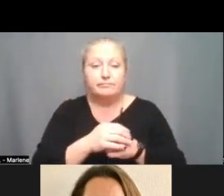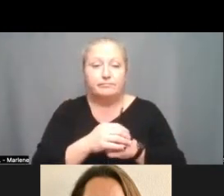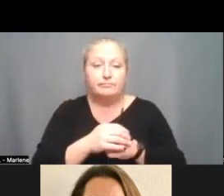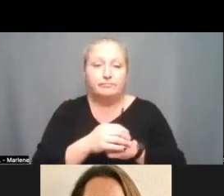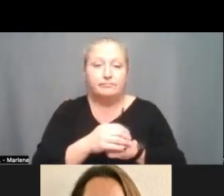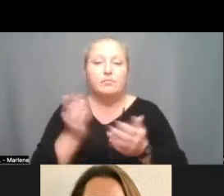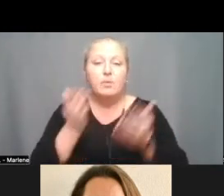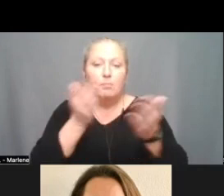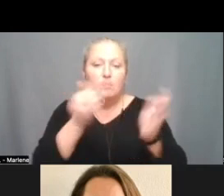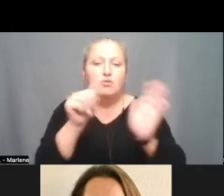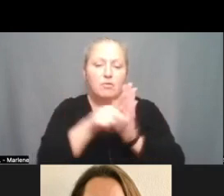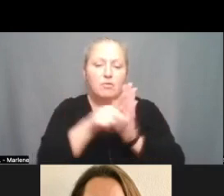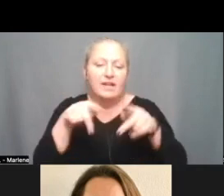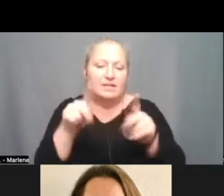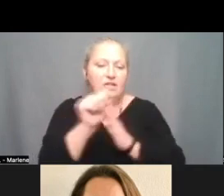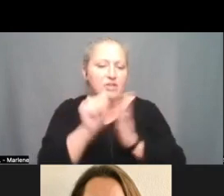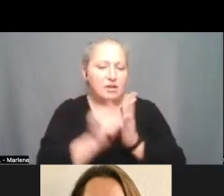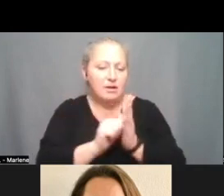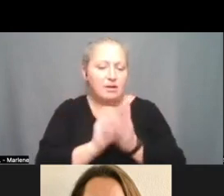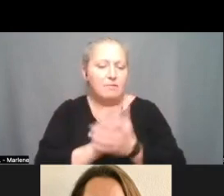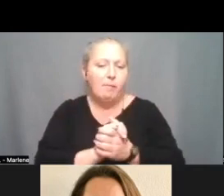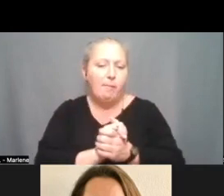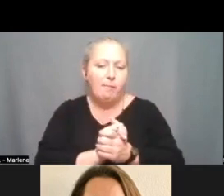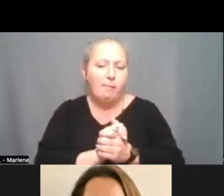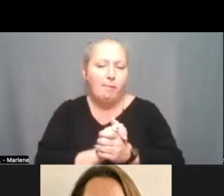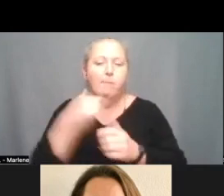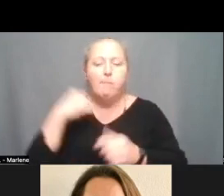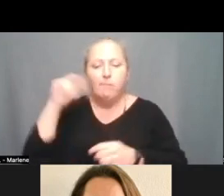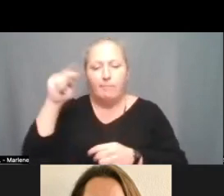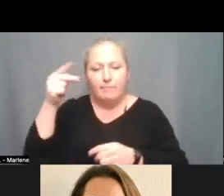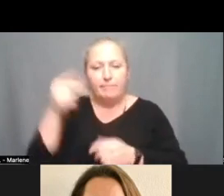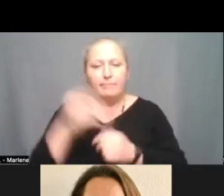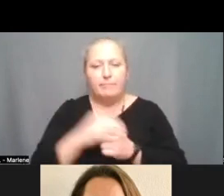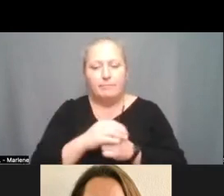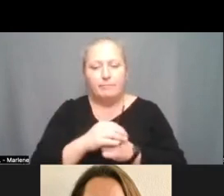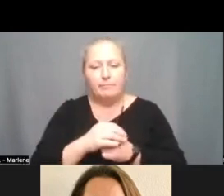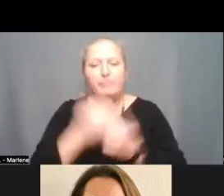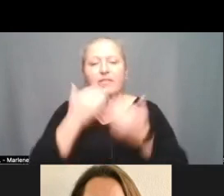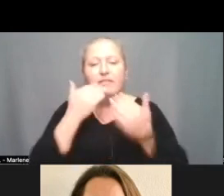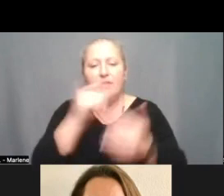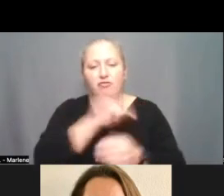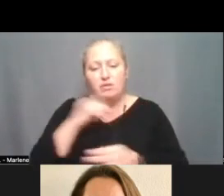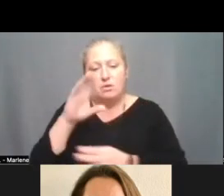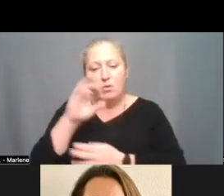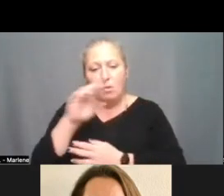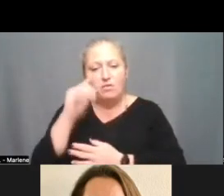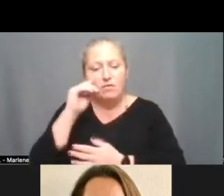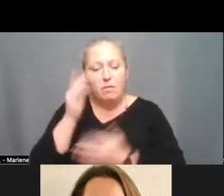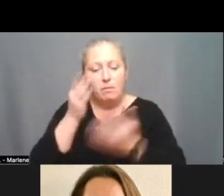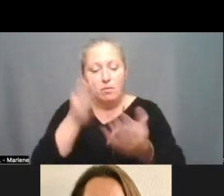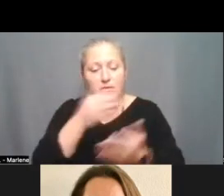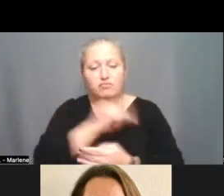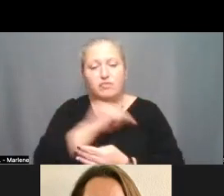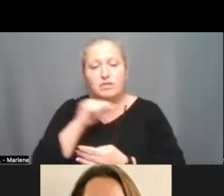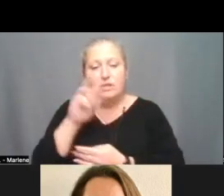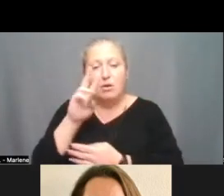to approve the consent agenda. I will second. Thank you trustee Corzo for the motion and trustee Watkins for